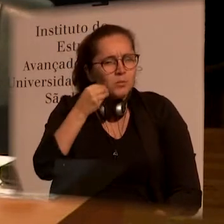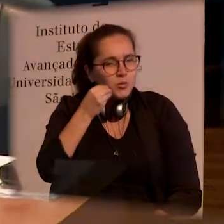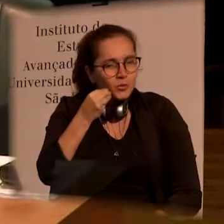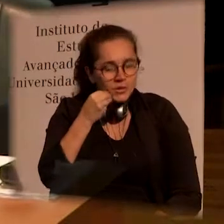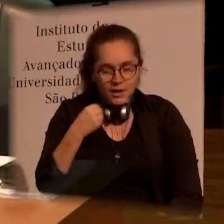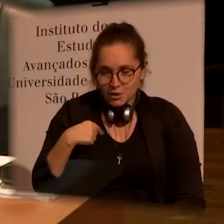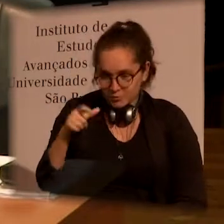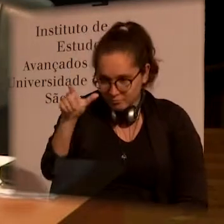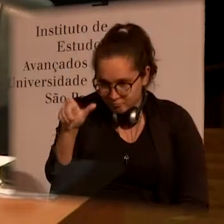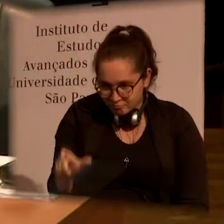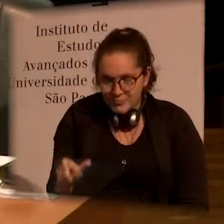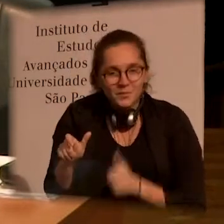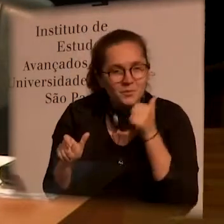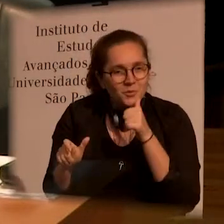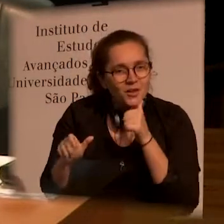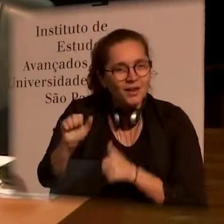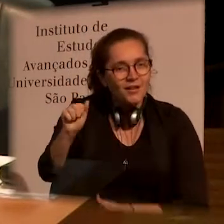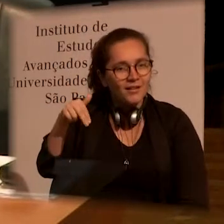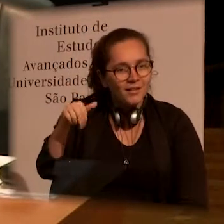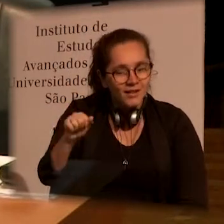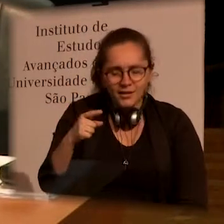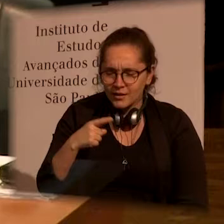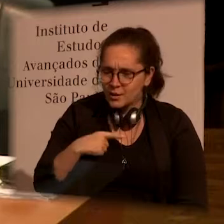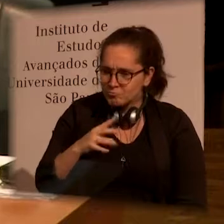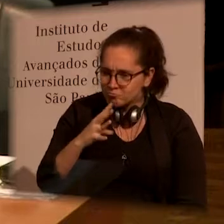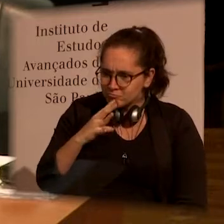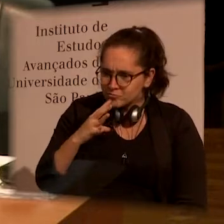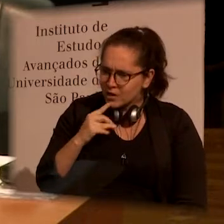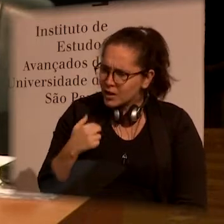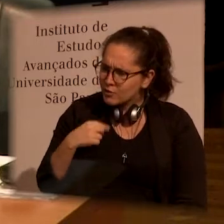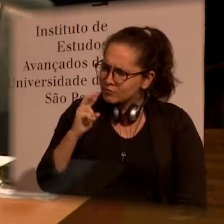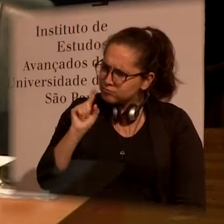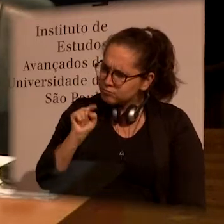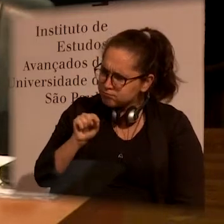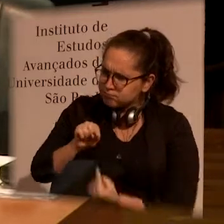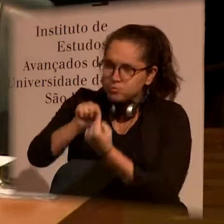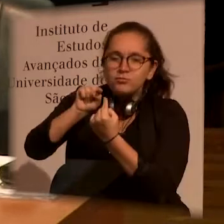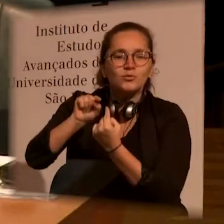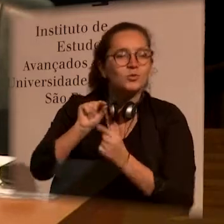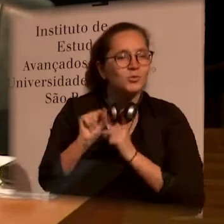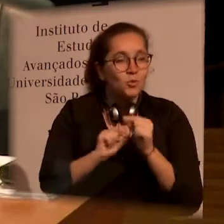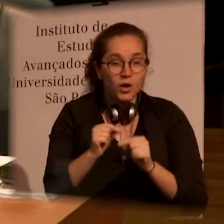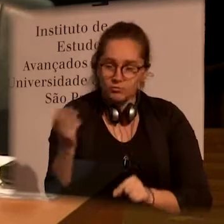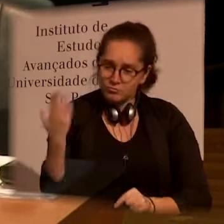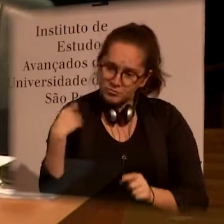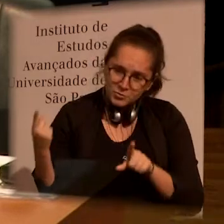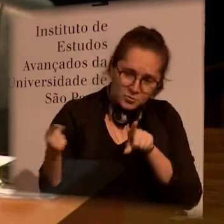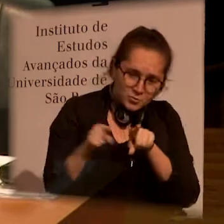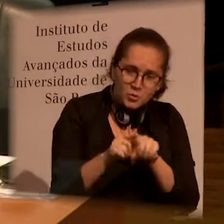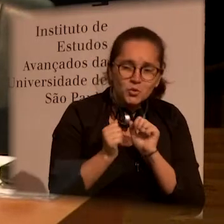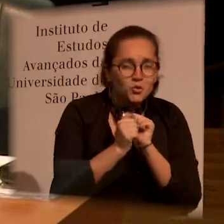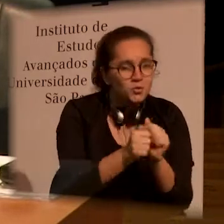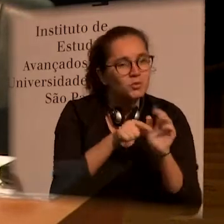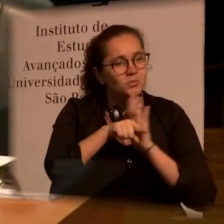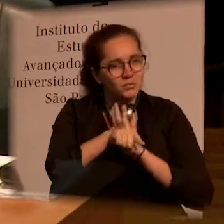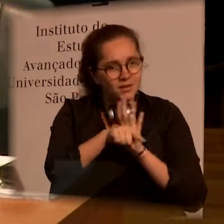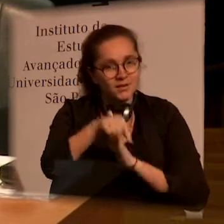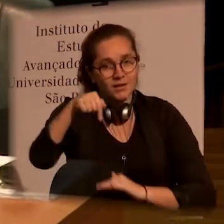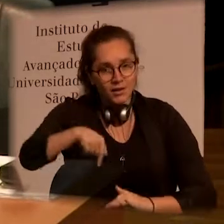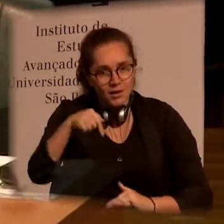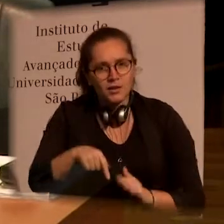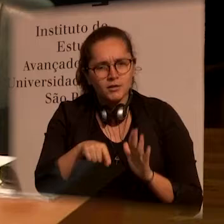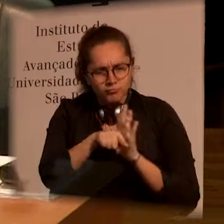had the opportunity to know Professor Cooper, and I have already identified the opportunity to